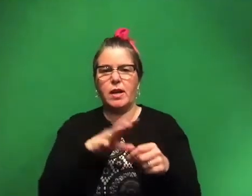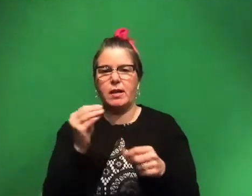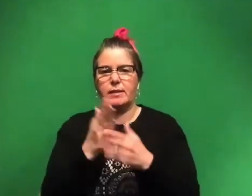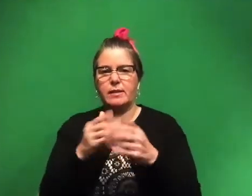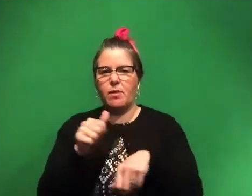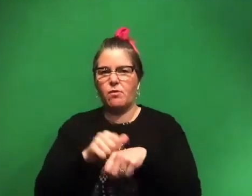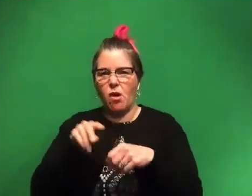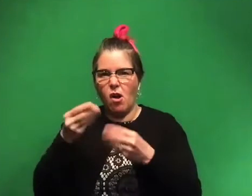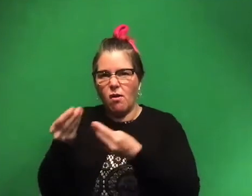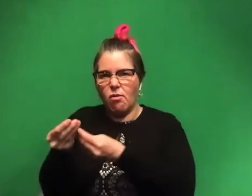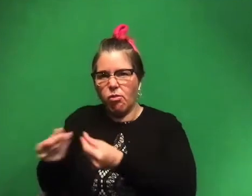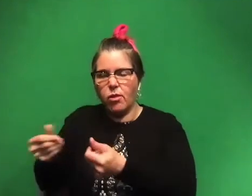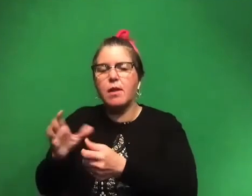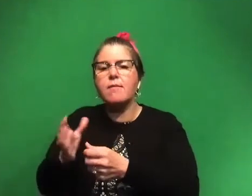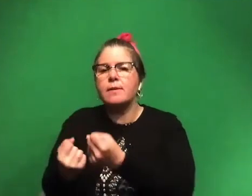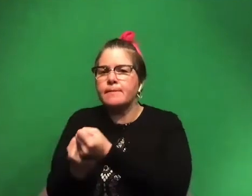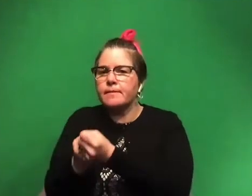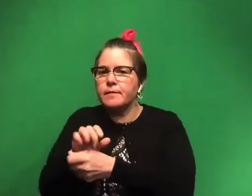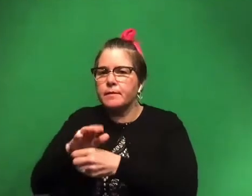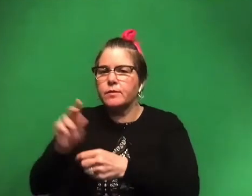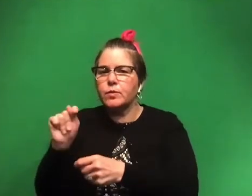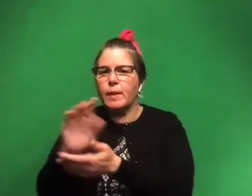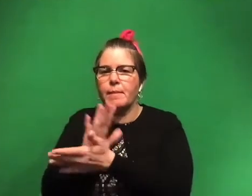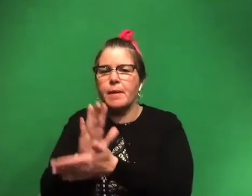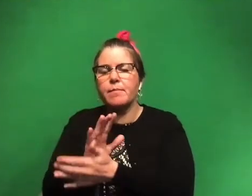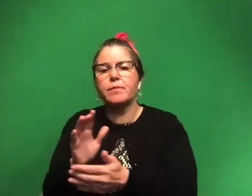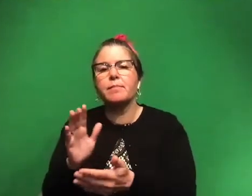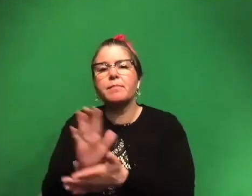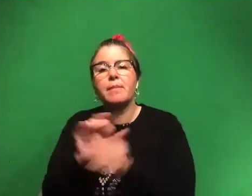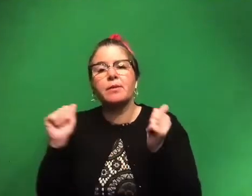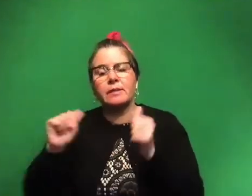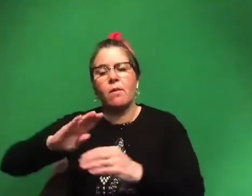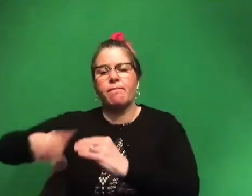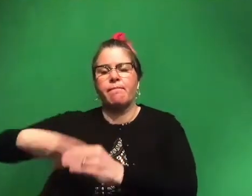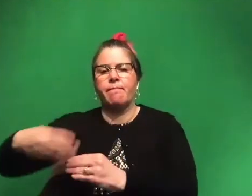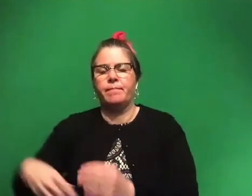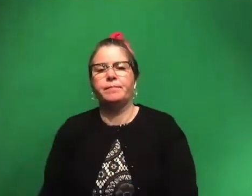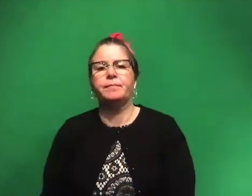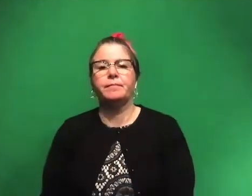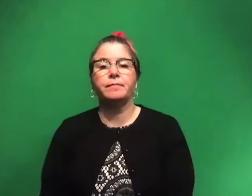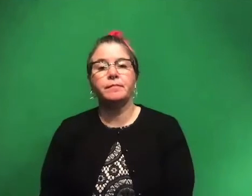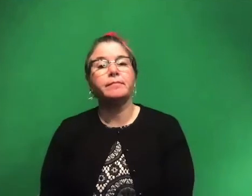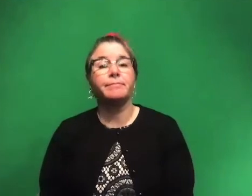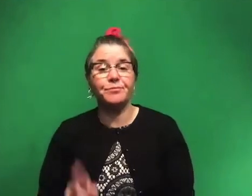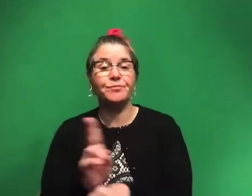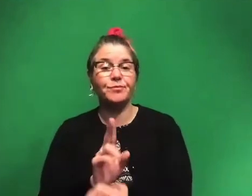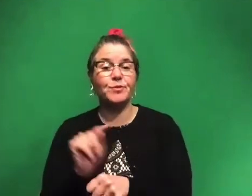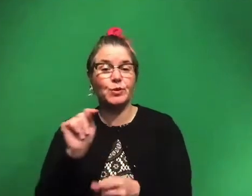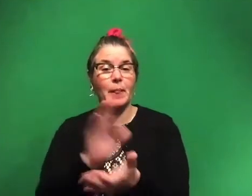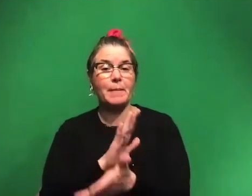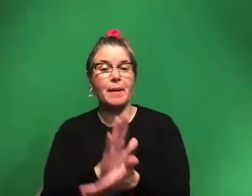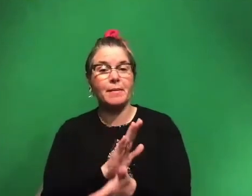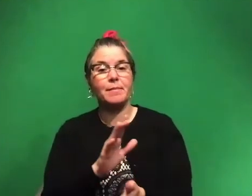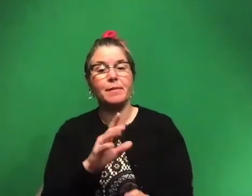is falling apart, you may want to kind of support it with some toilet paper or a paper towel. So yeah, we use, toilet paper or